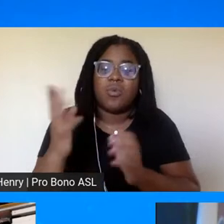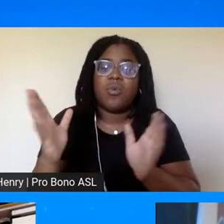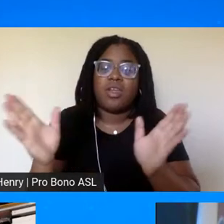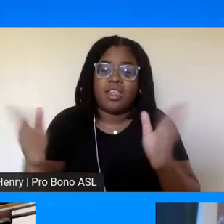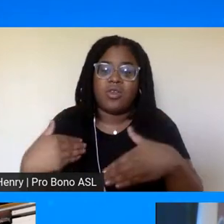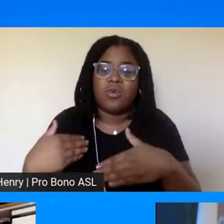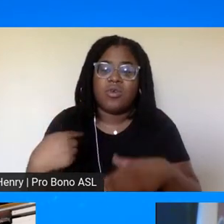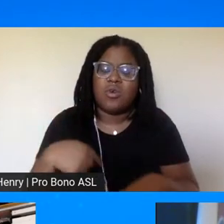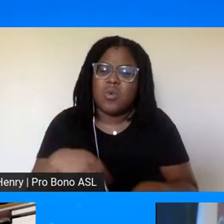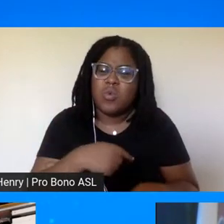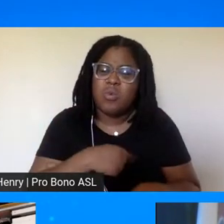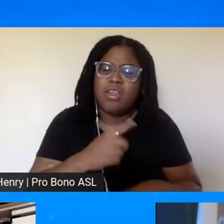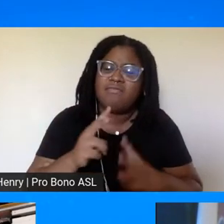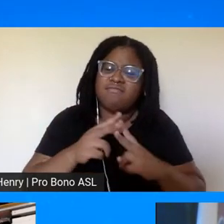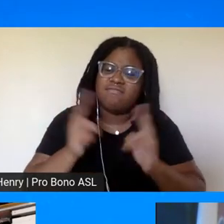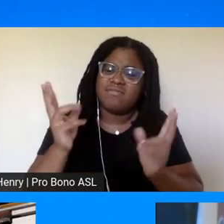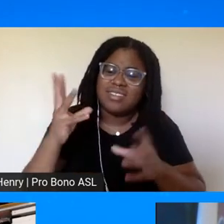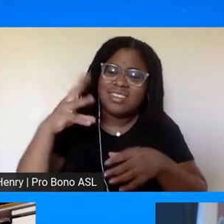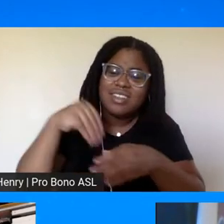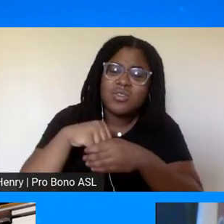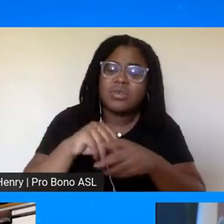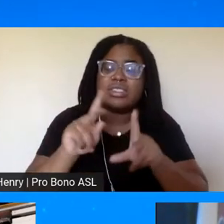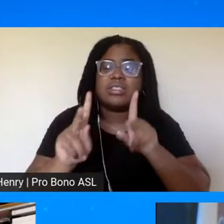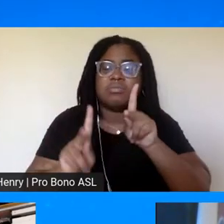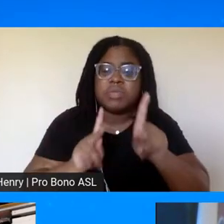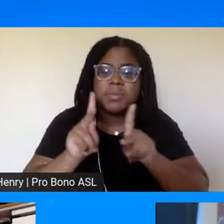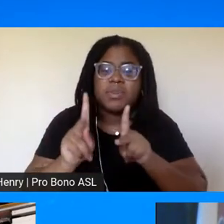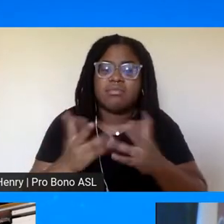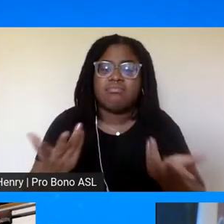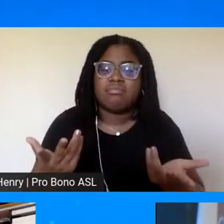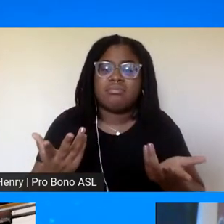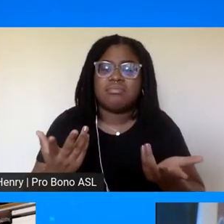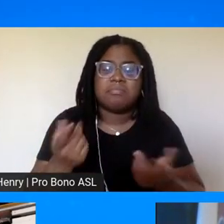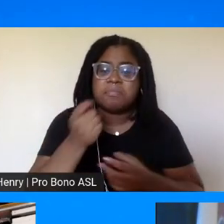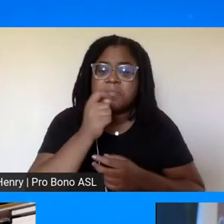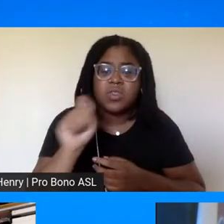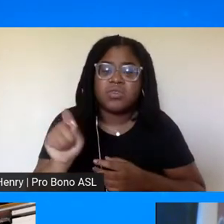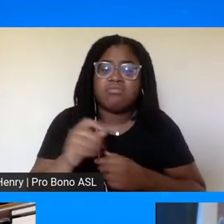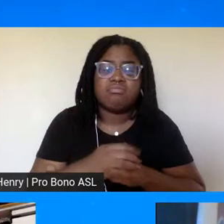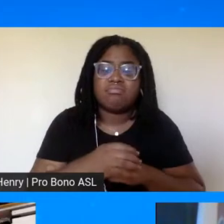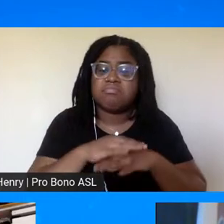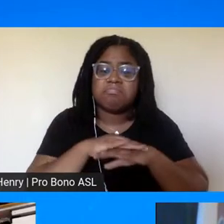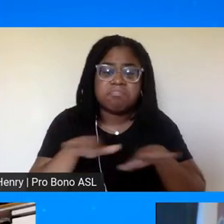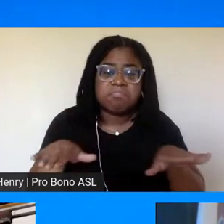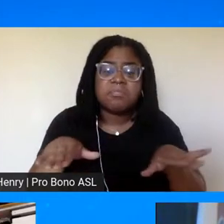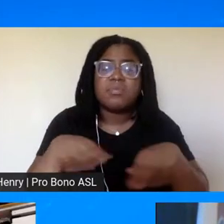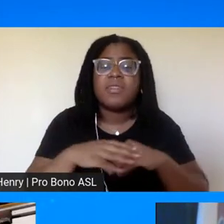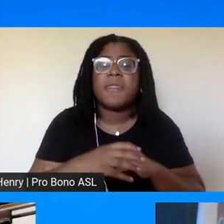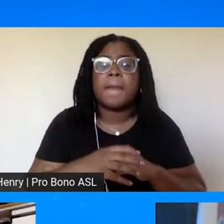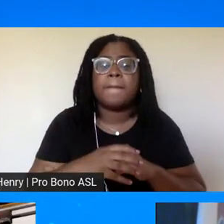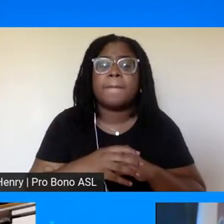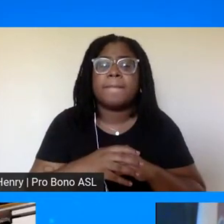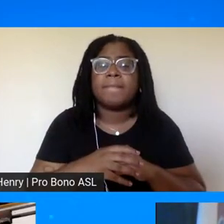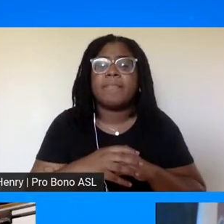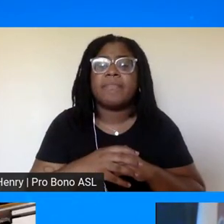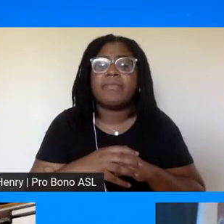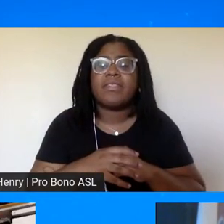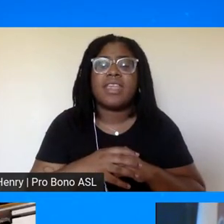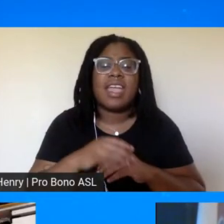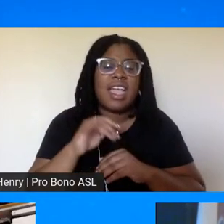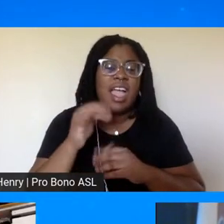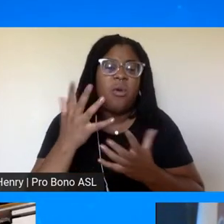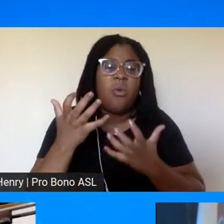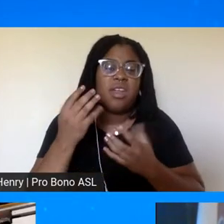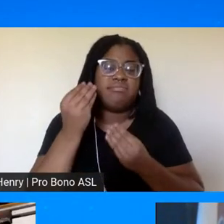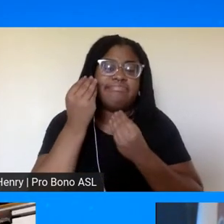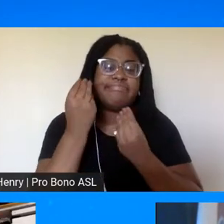most inclusive group of people absolutely period point blank um so i just had to lay that